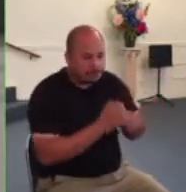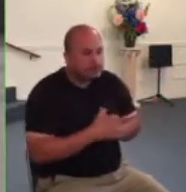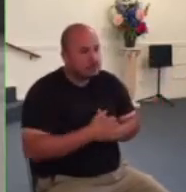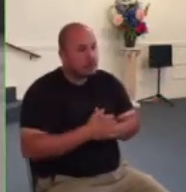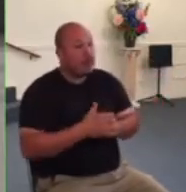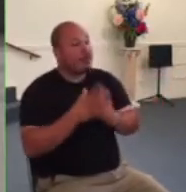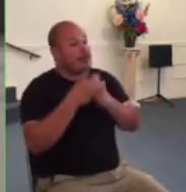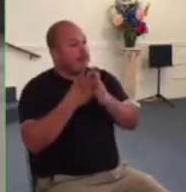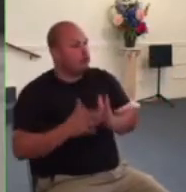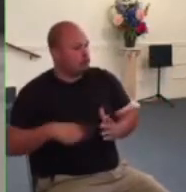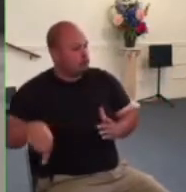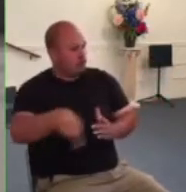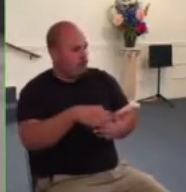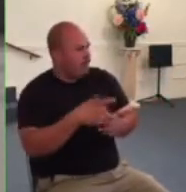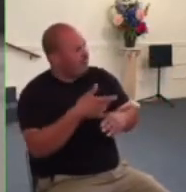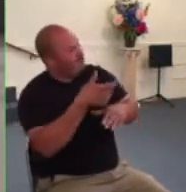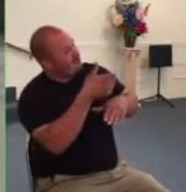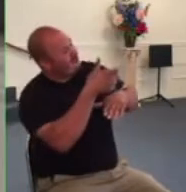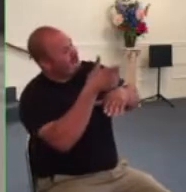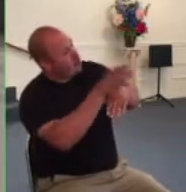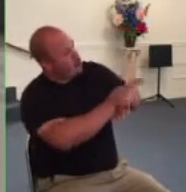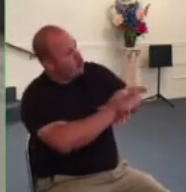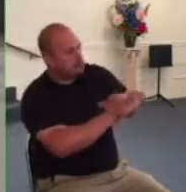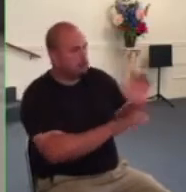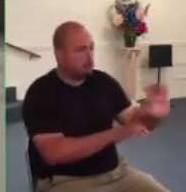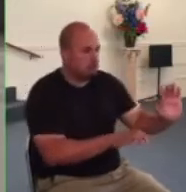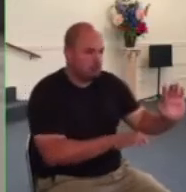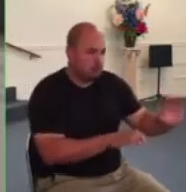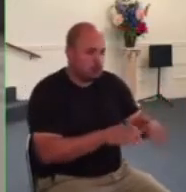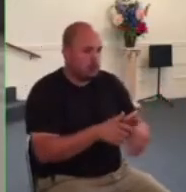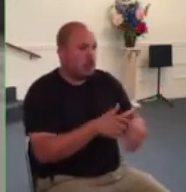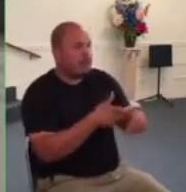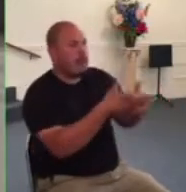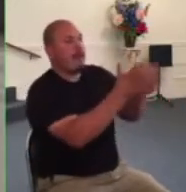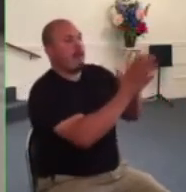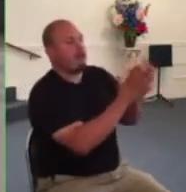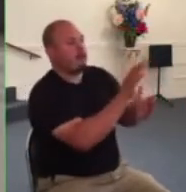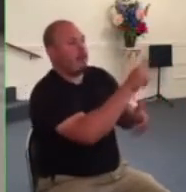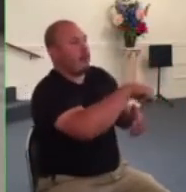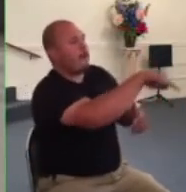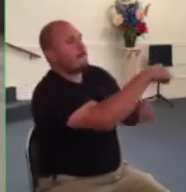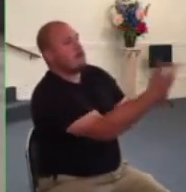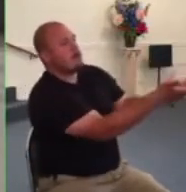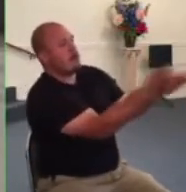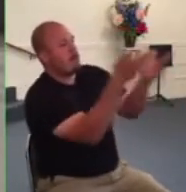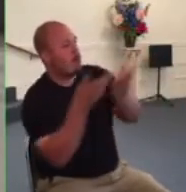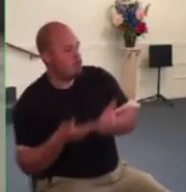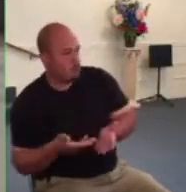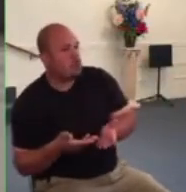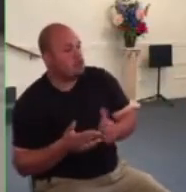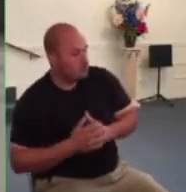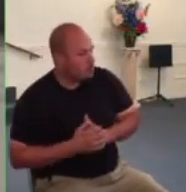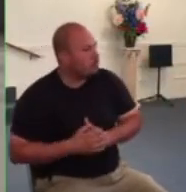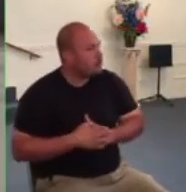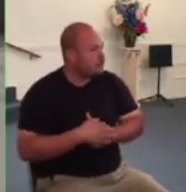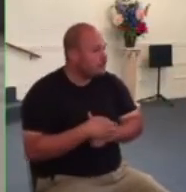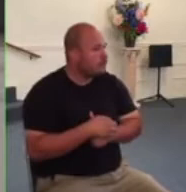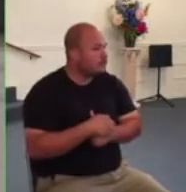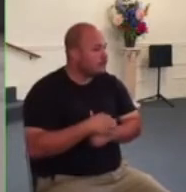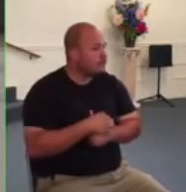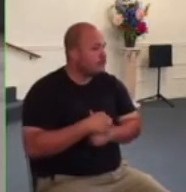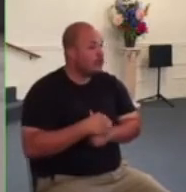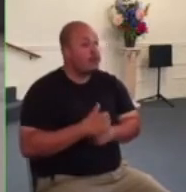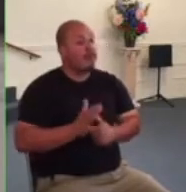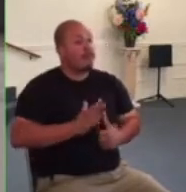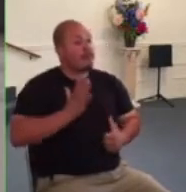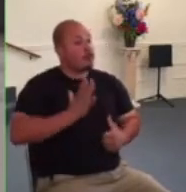brought in but not by force because the apostles have a lot of support among the people who are there in the temple listening to them and the officials are